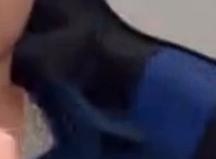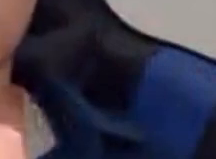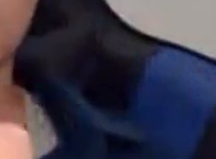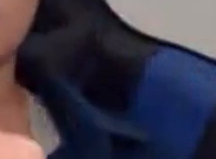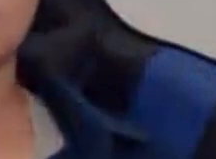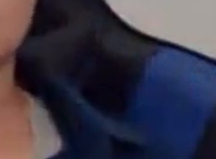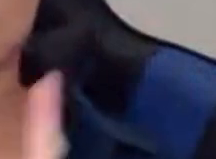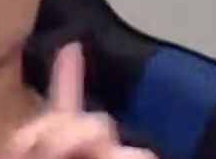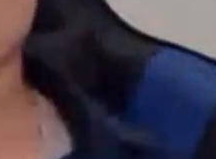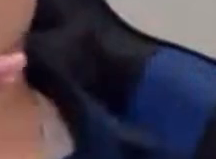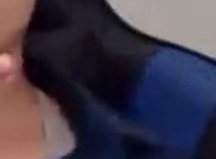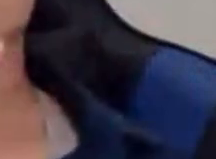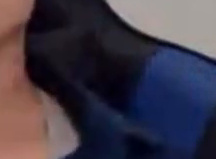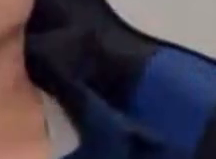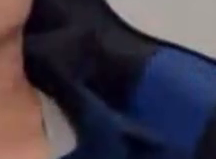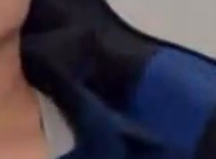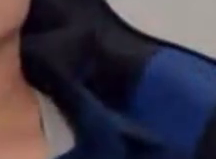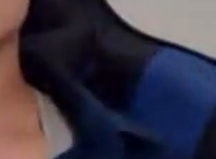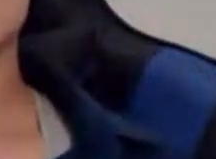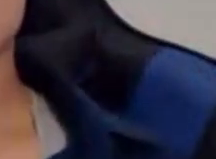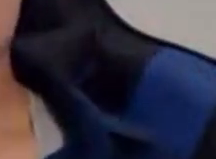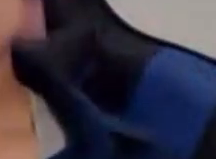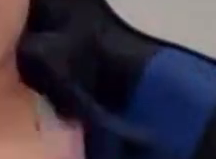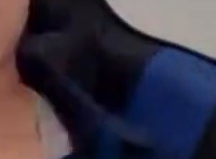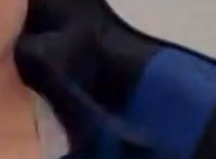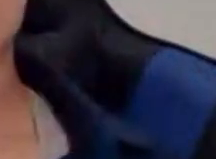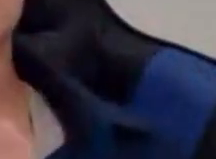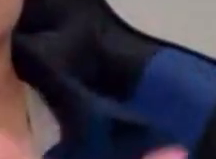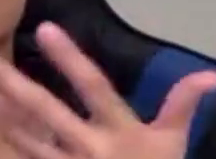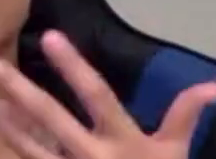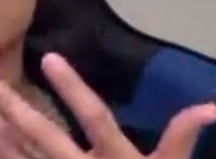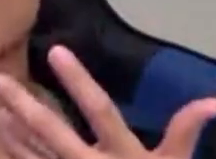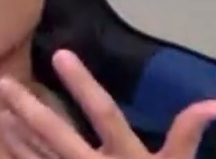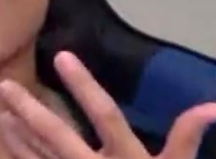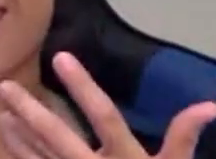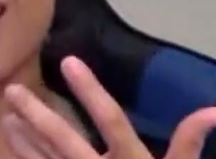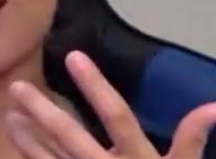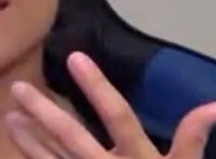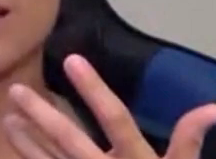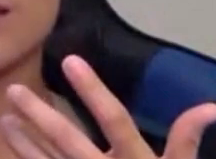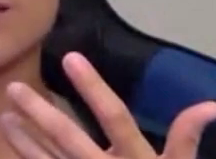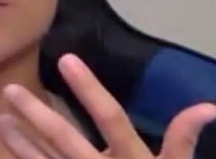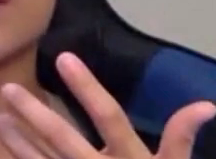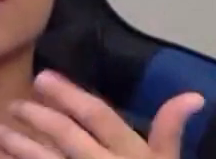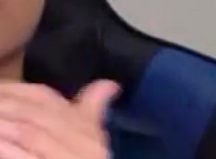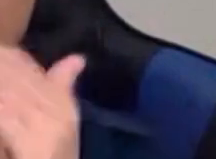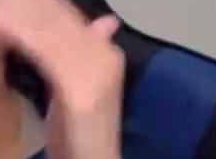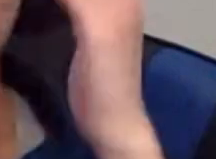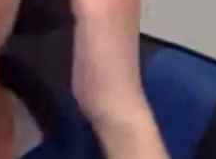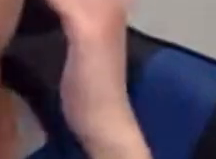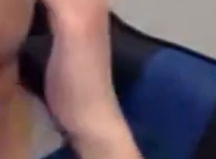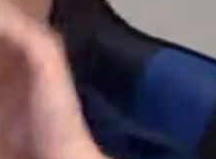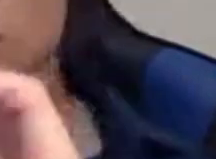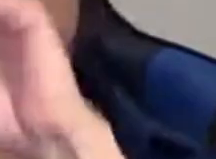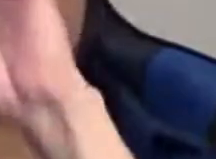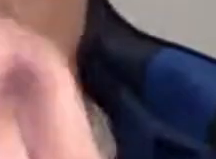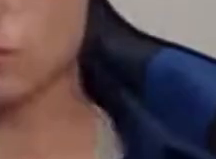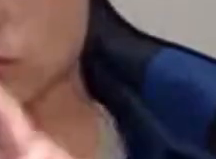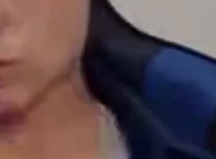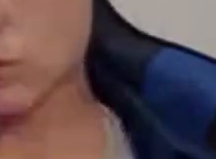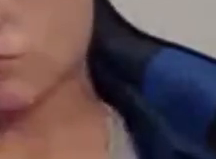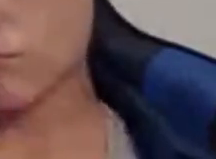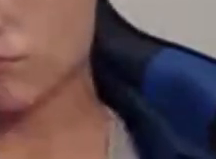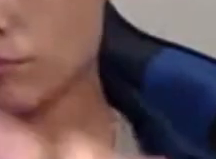some maybe underexamined, ignored or erased impacts of